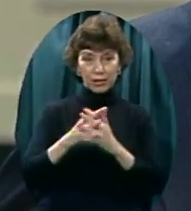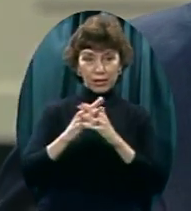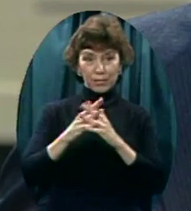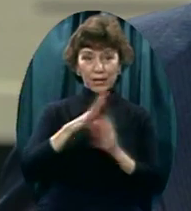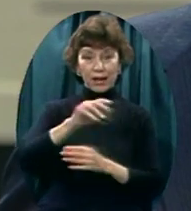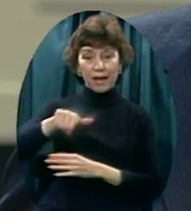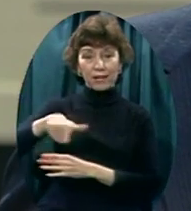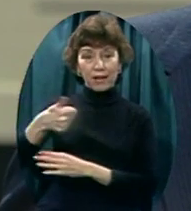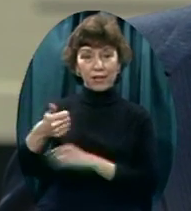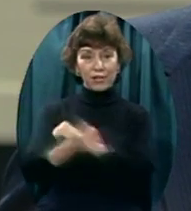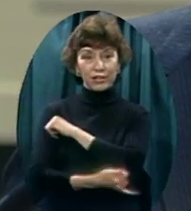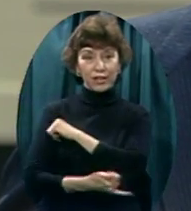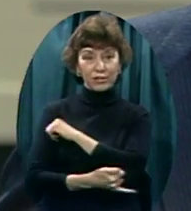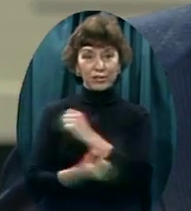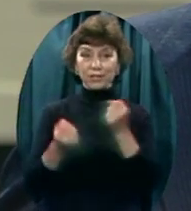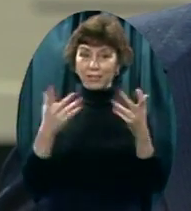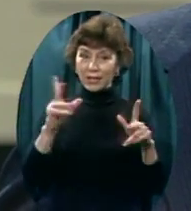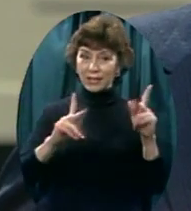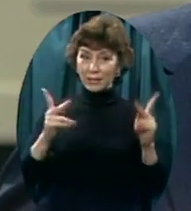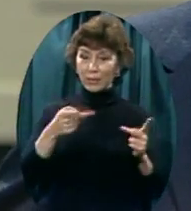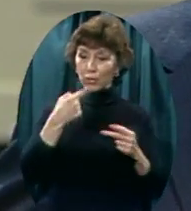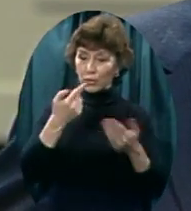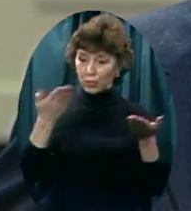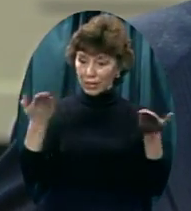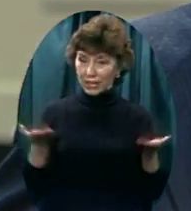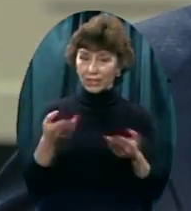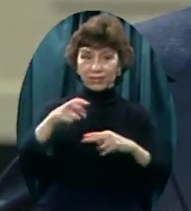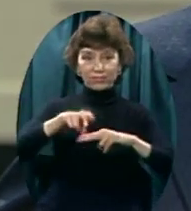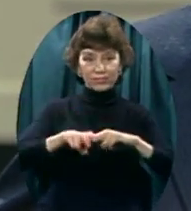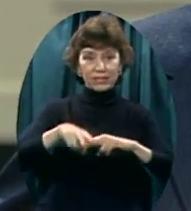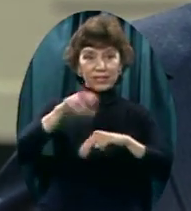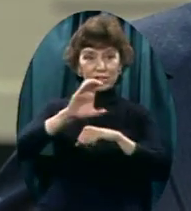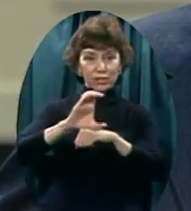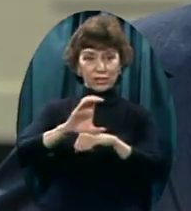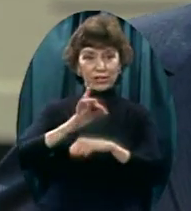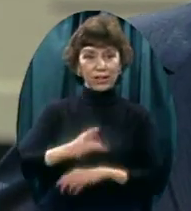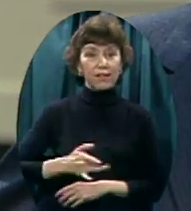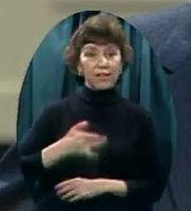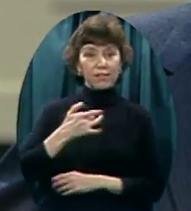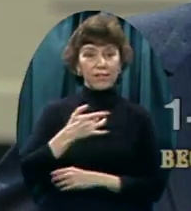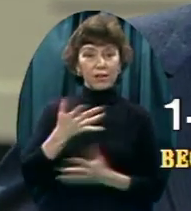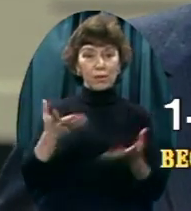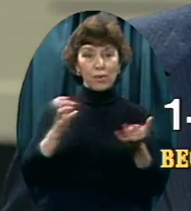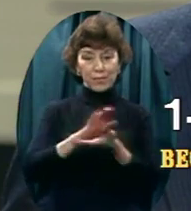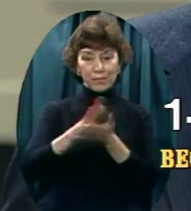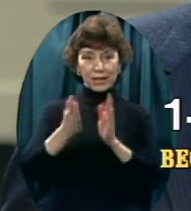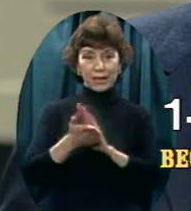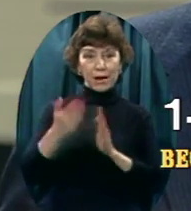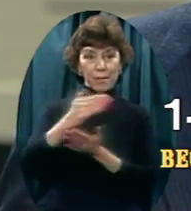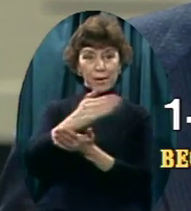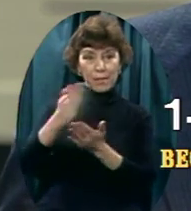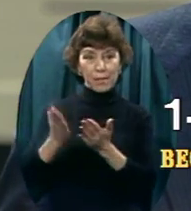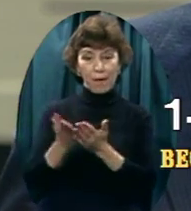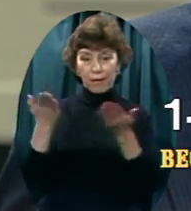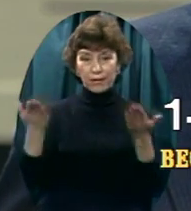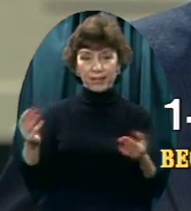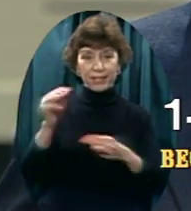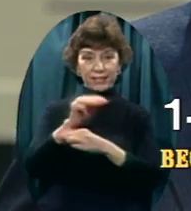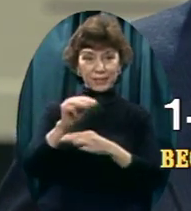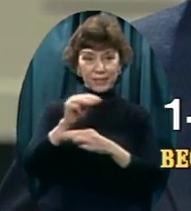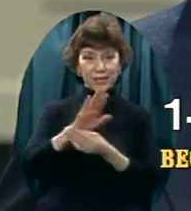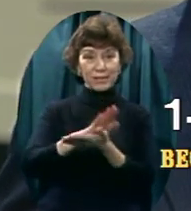you seated here in this sanctuary, will feel that you'd like to become a part of this ministry, become one of our faith partners.